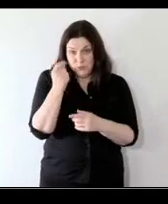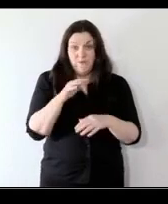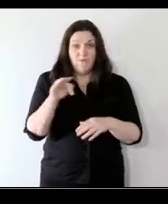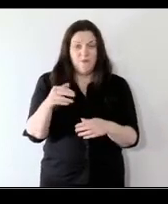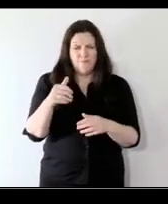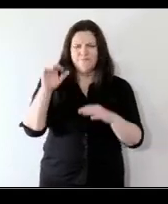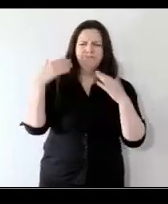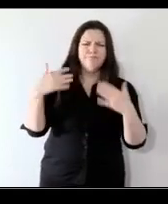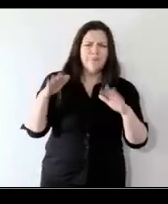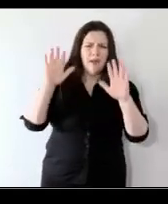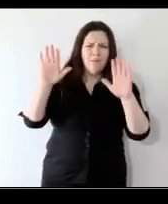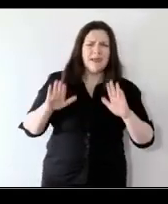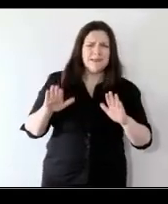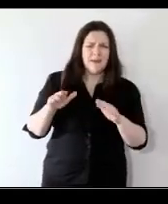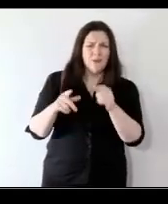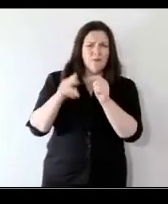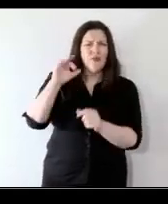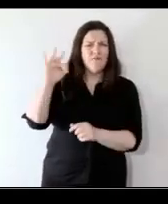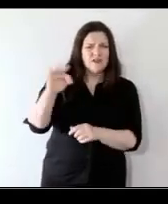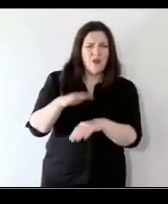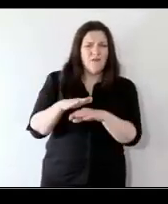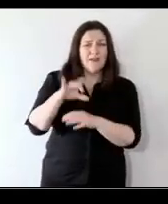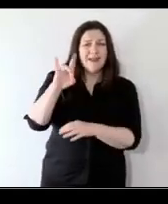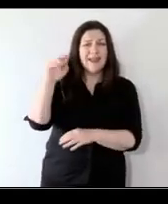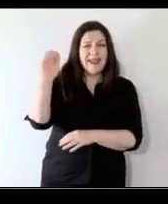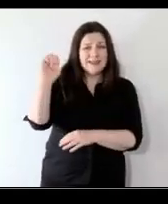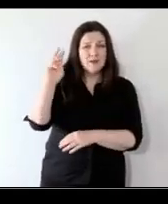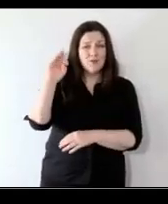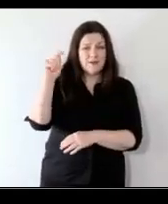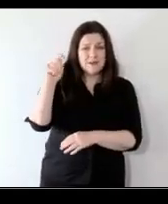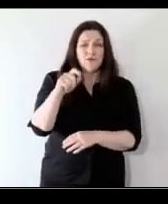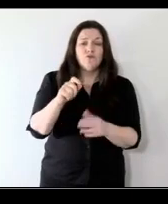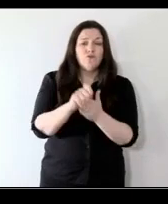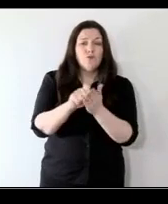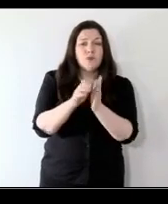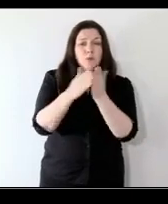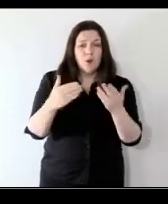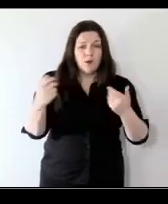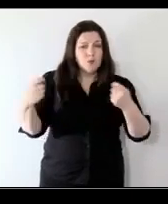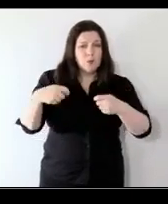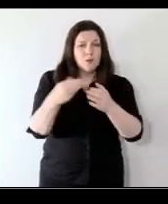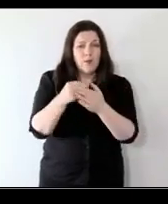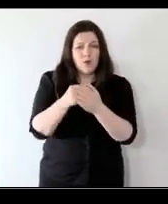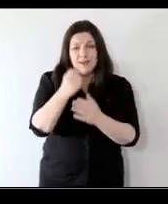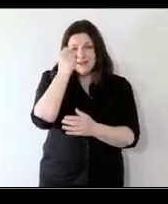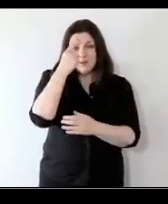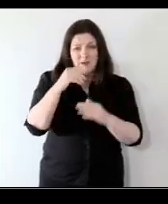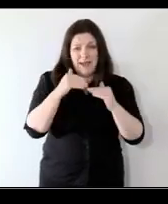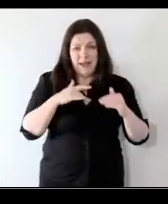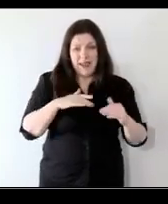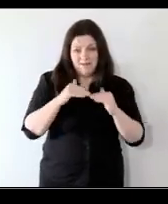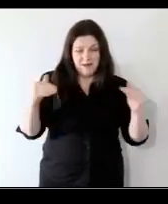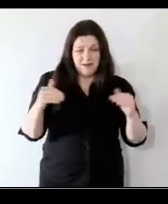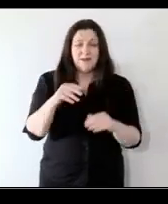Pickett from University of York, the co-author of the Spirit Level and the Inner Level. You're going to hear also from Bernie Laversie, National